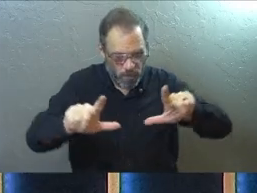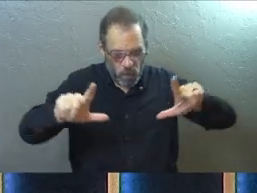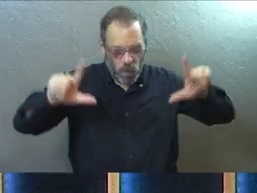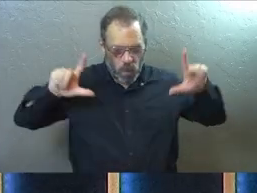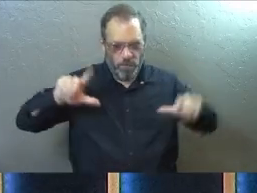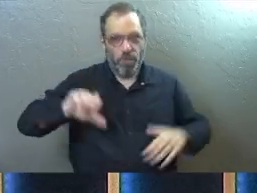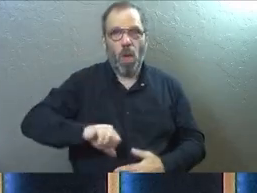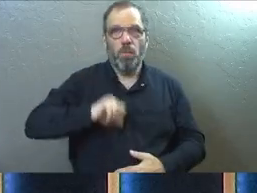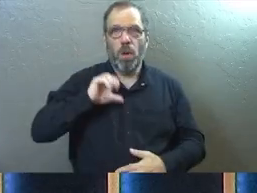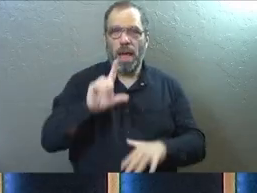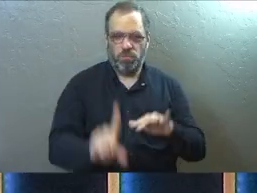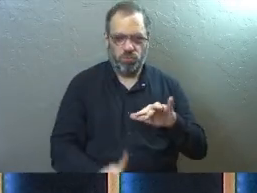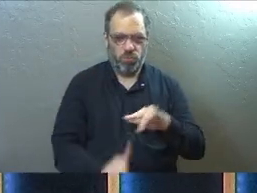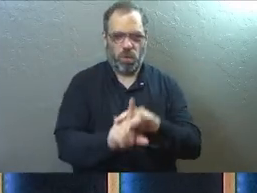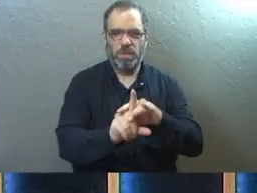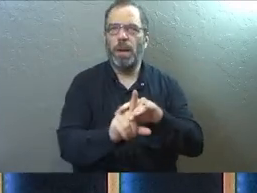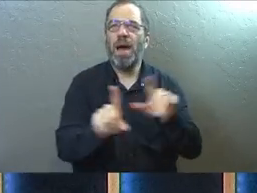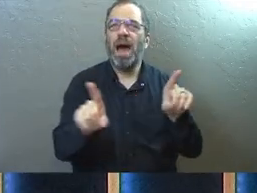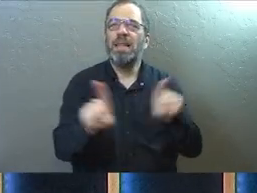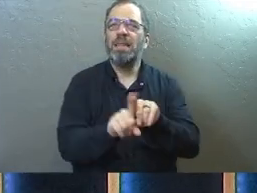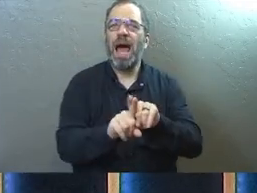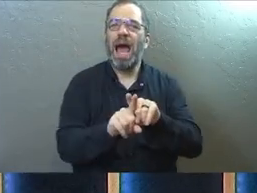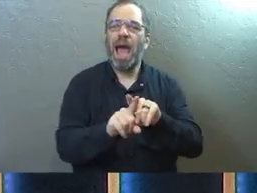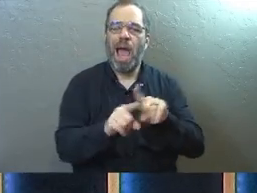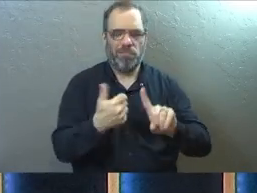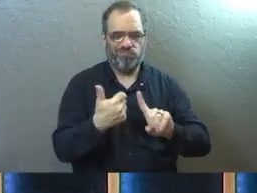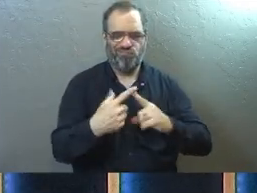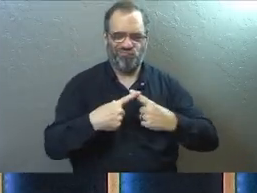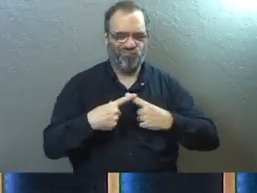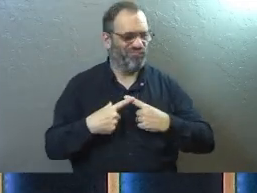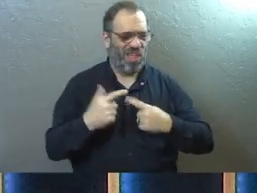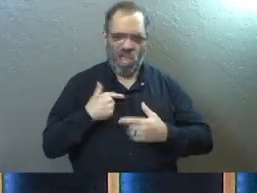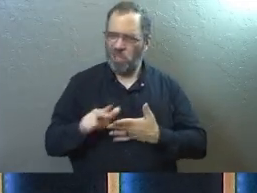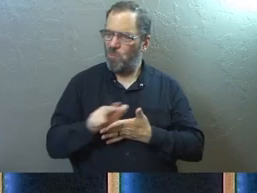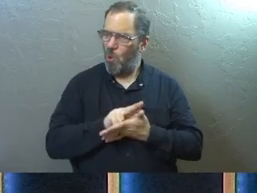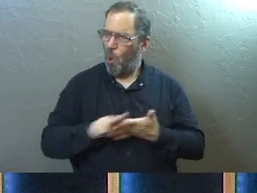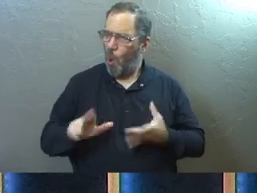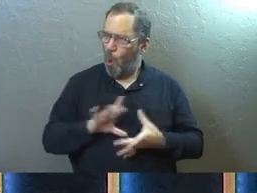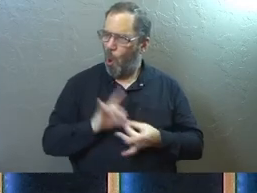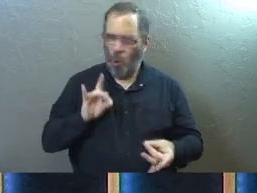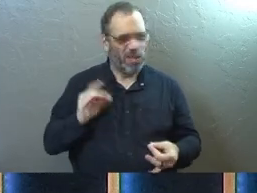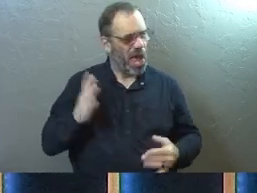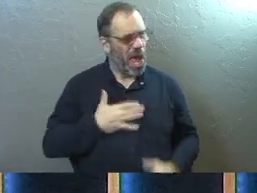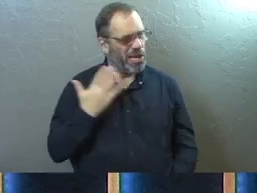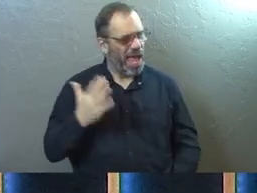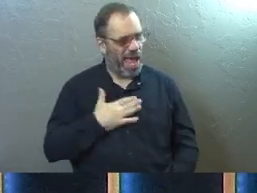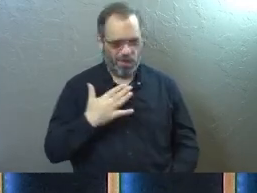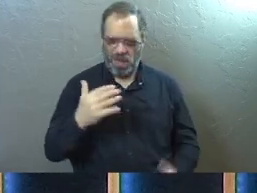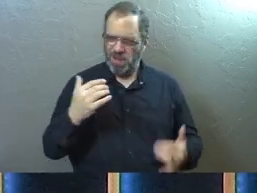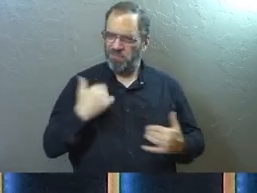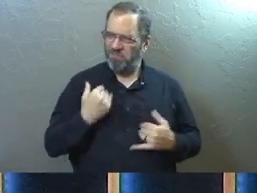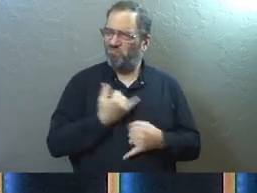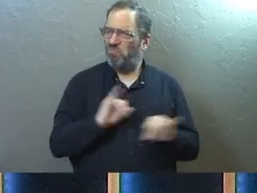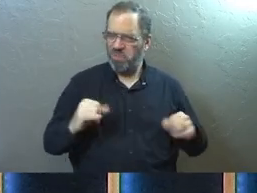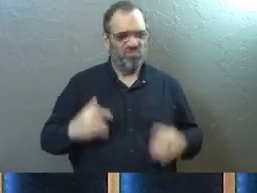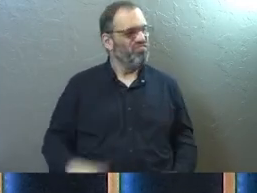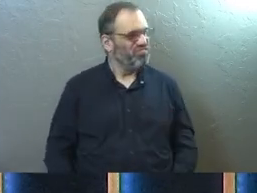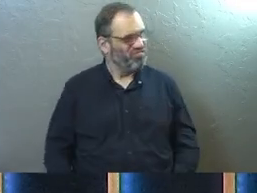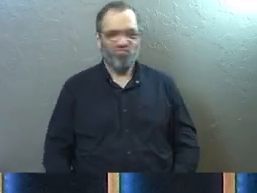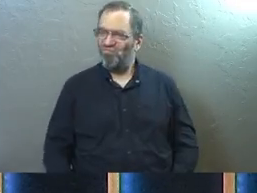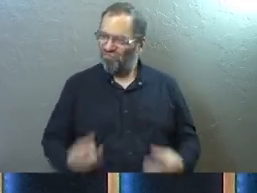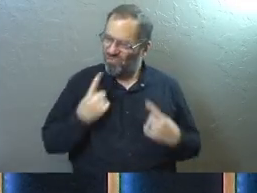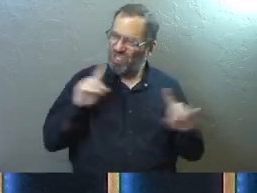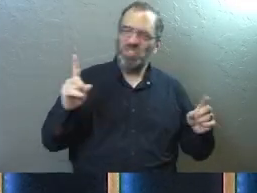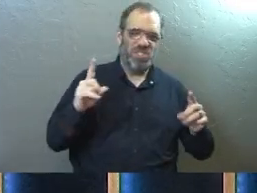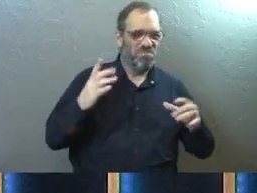Pride shows up as a self-reliance. I can be holy and I can be happy on my own and I can